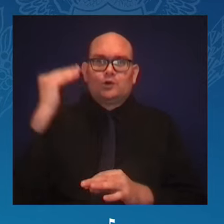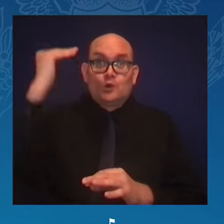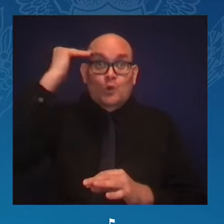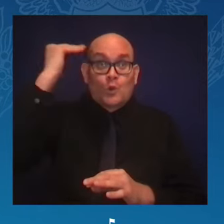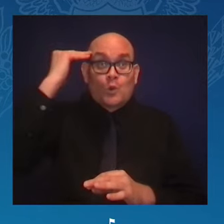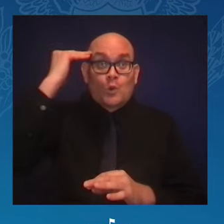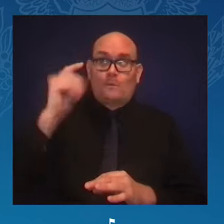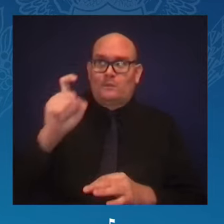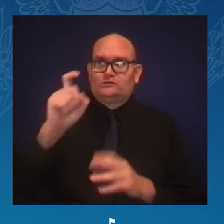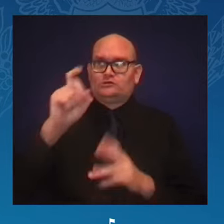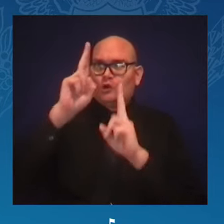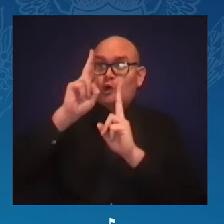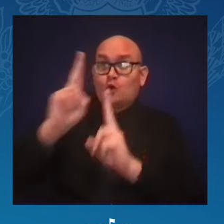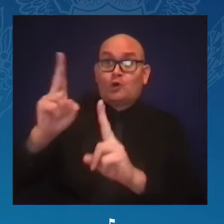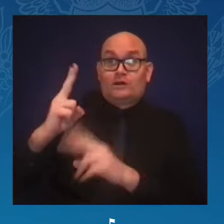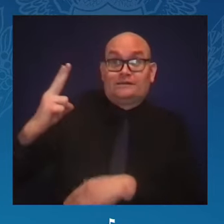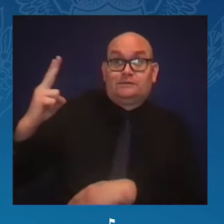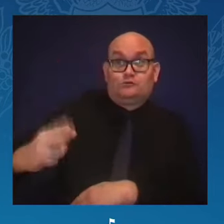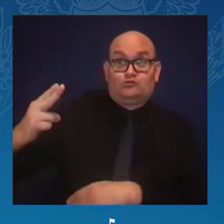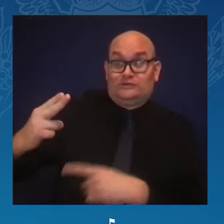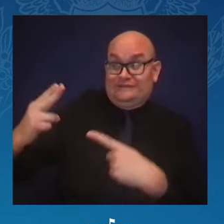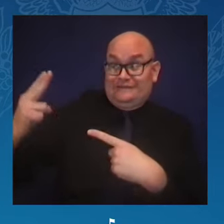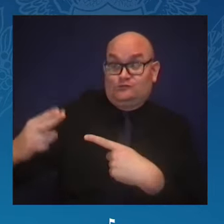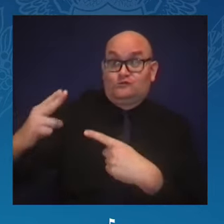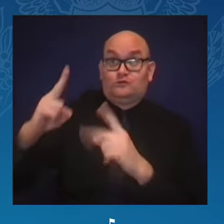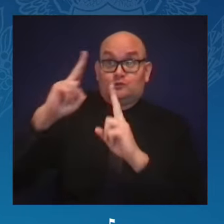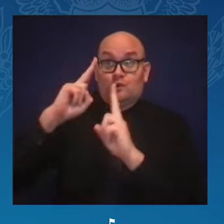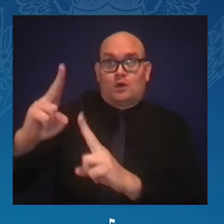and our duty in the context of legacy.